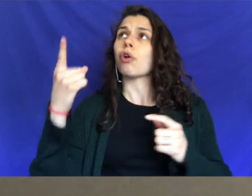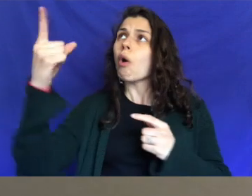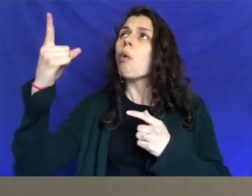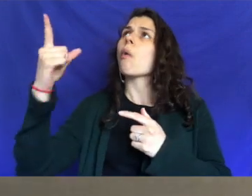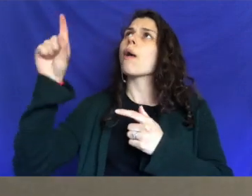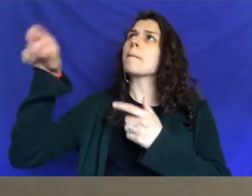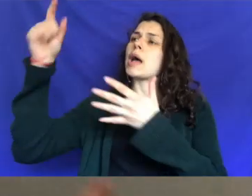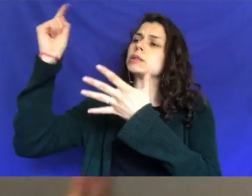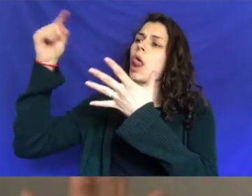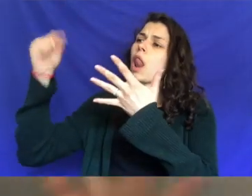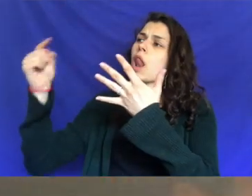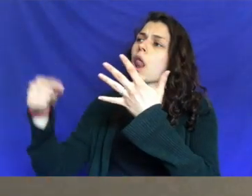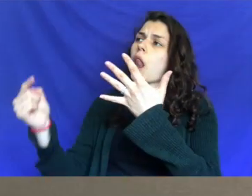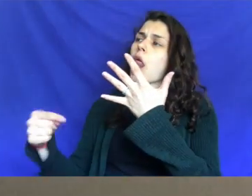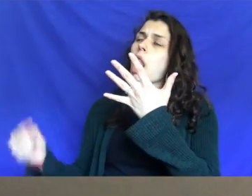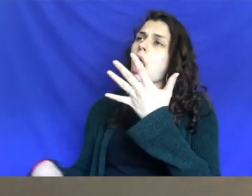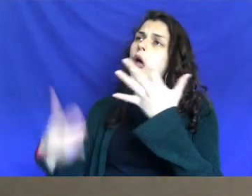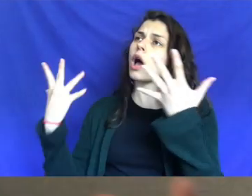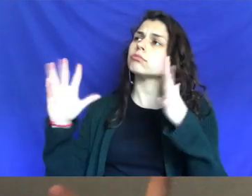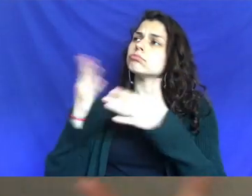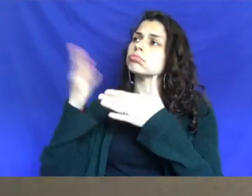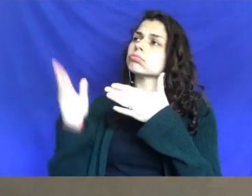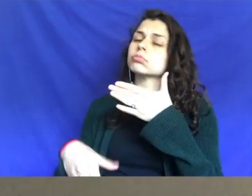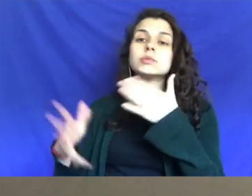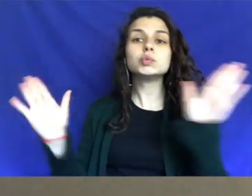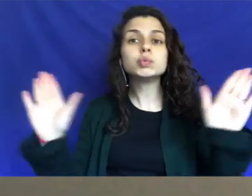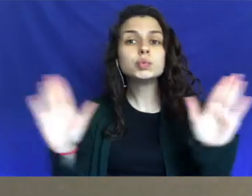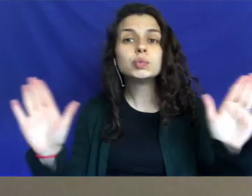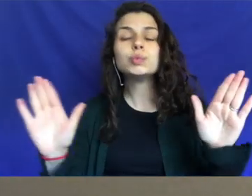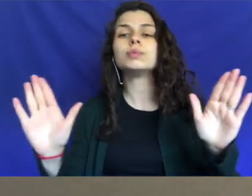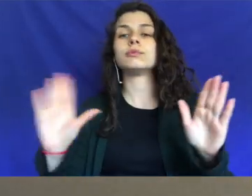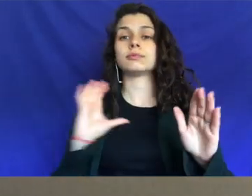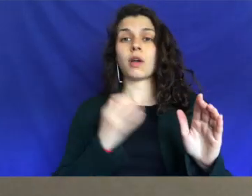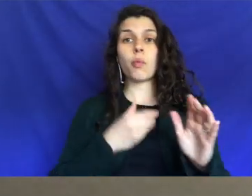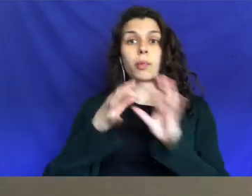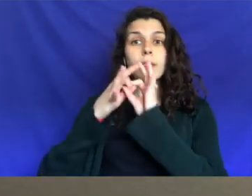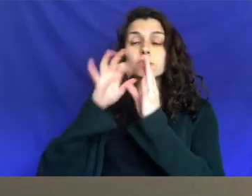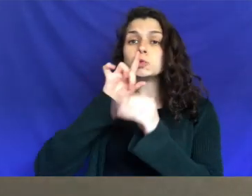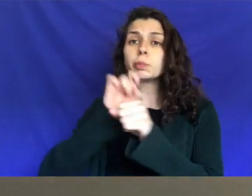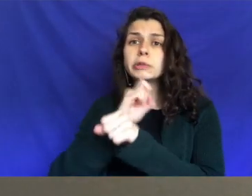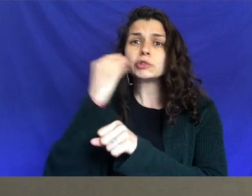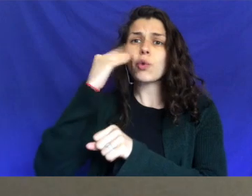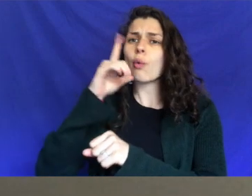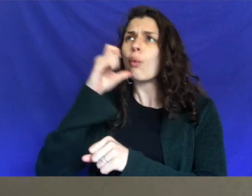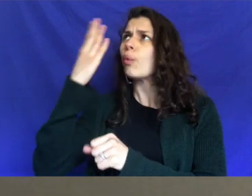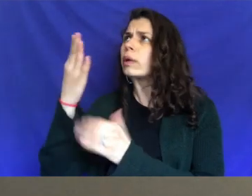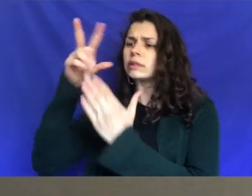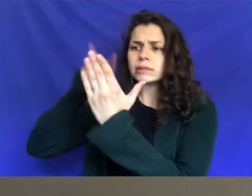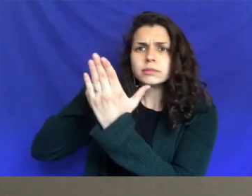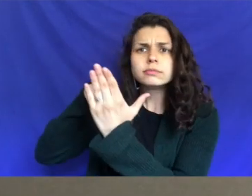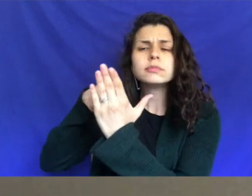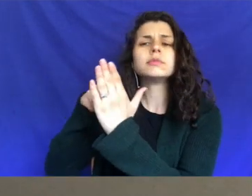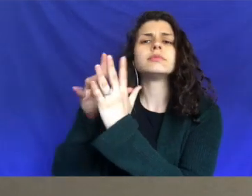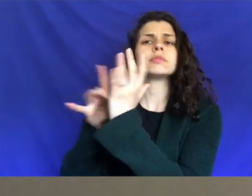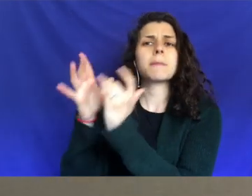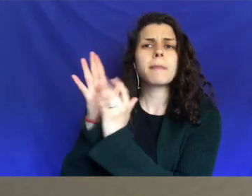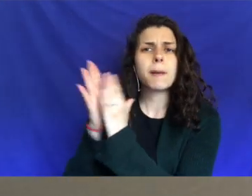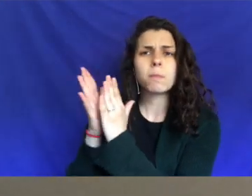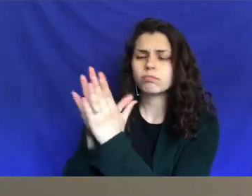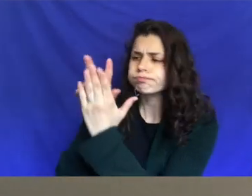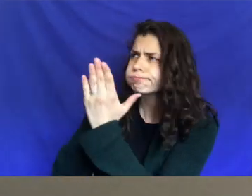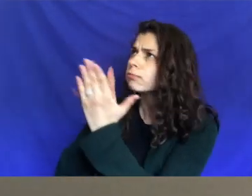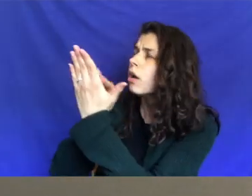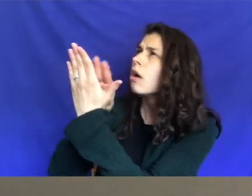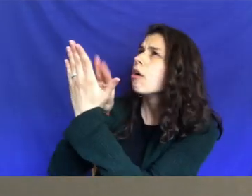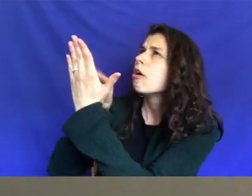what he asked our relationship to just go beyond doing what he asked for guys. relationship to be getting to know him, reading up and opening up their word and getting to know him more